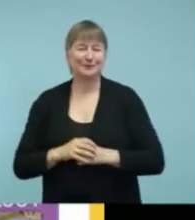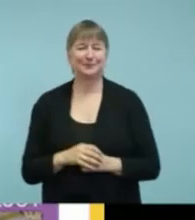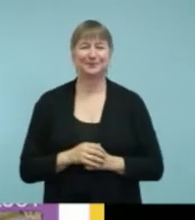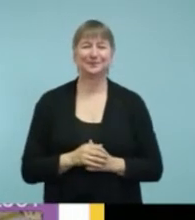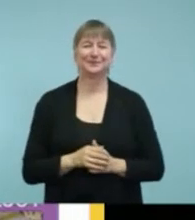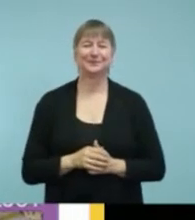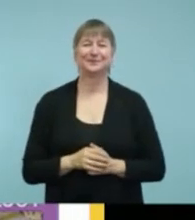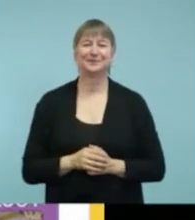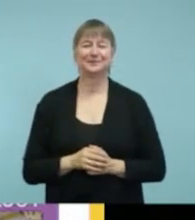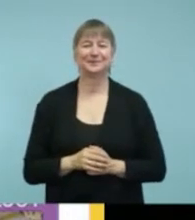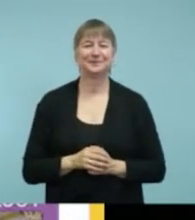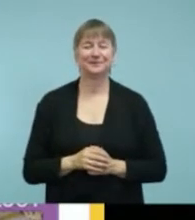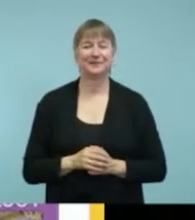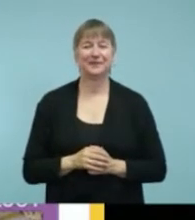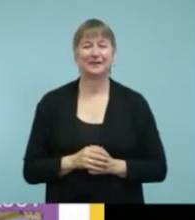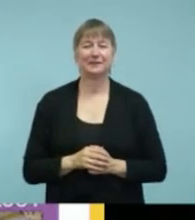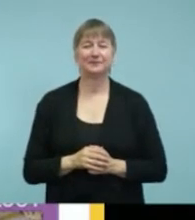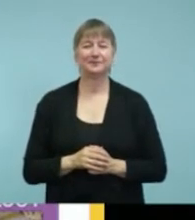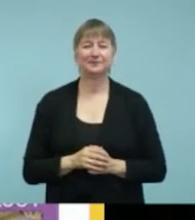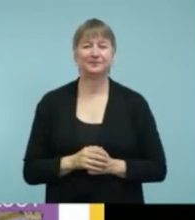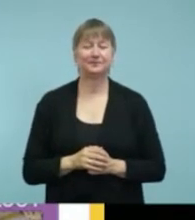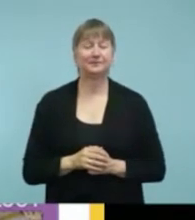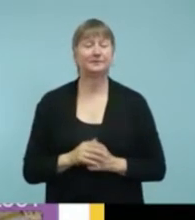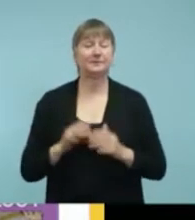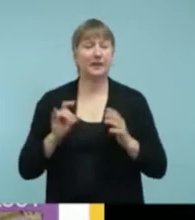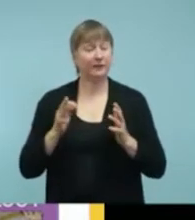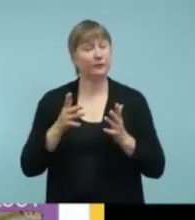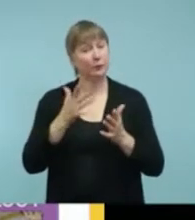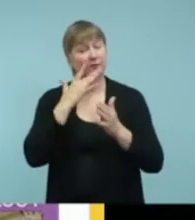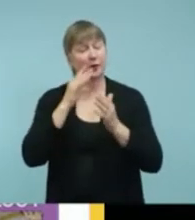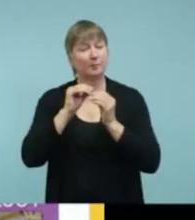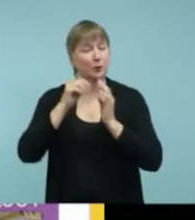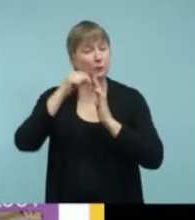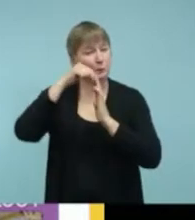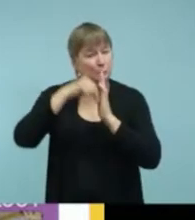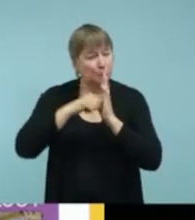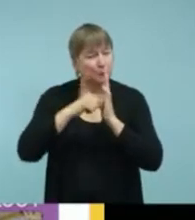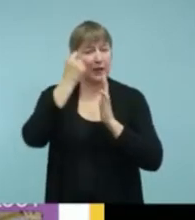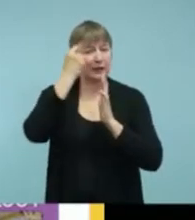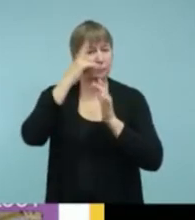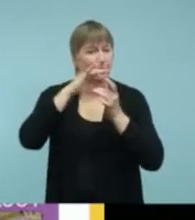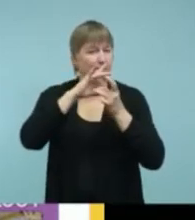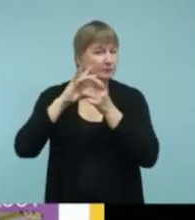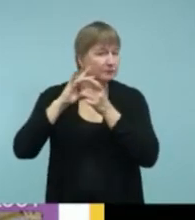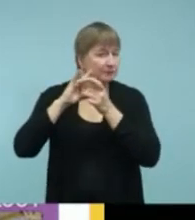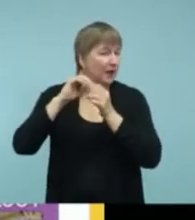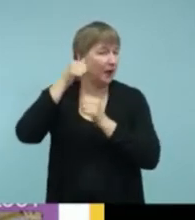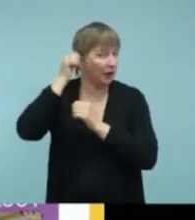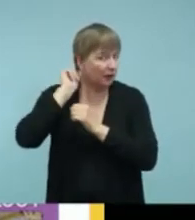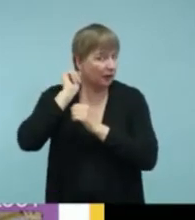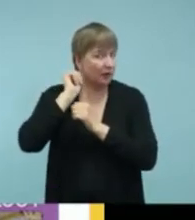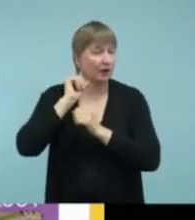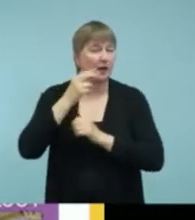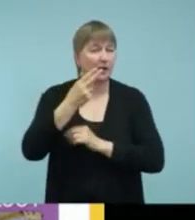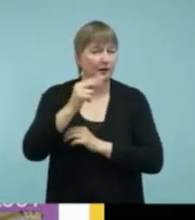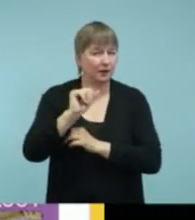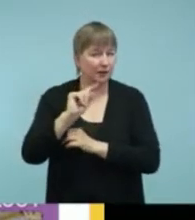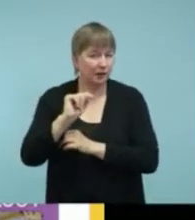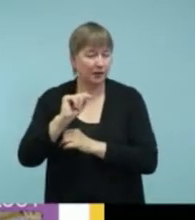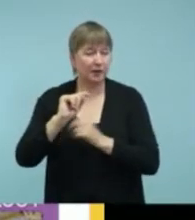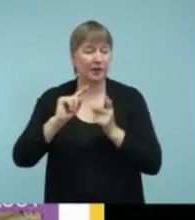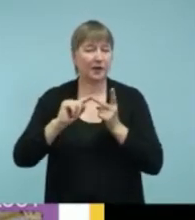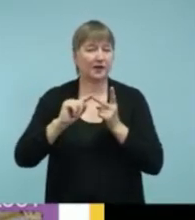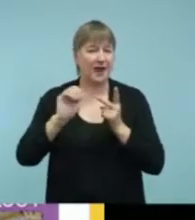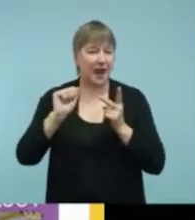Um, if you want to go more in depth into the audiological part of hearing assistive and, um, access technology,